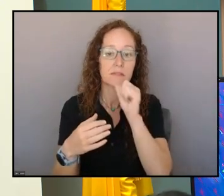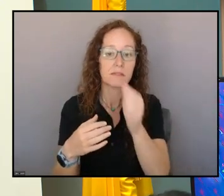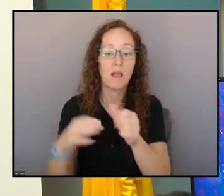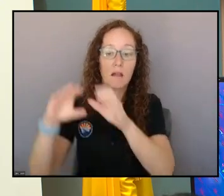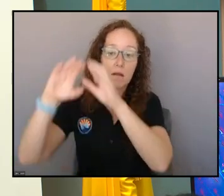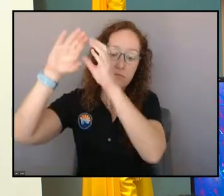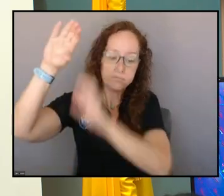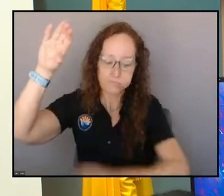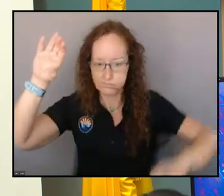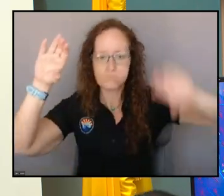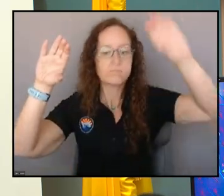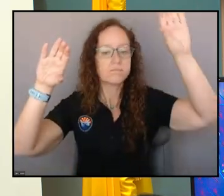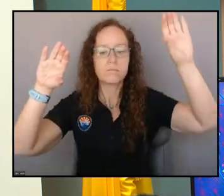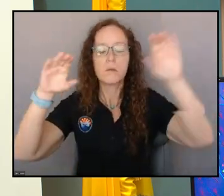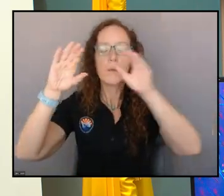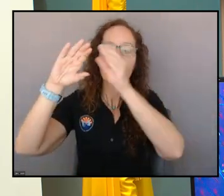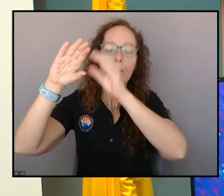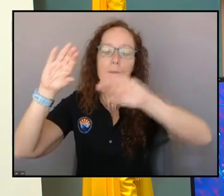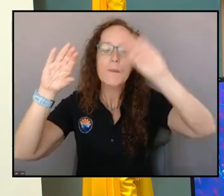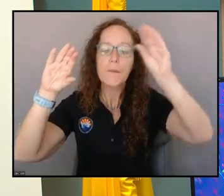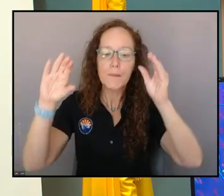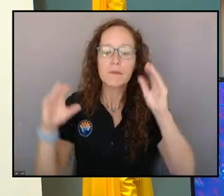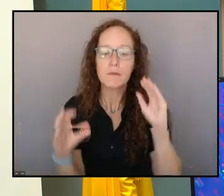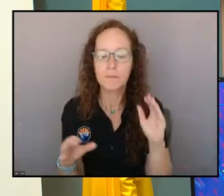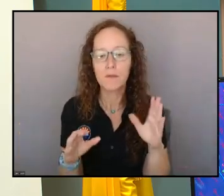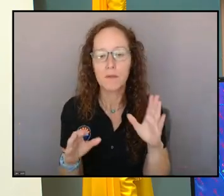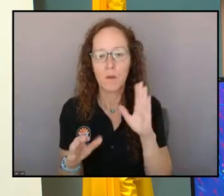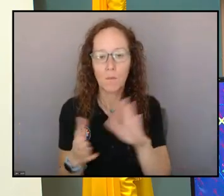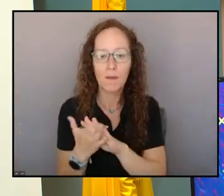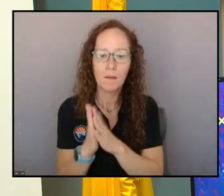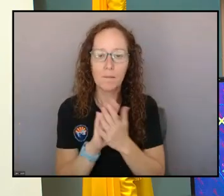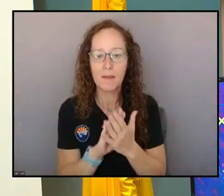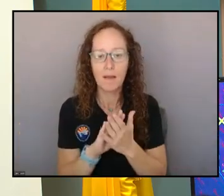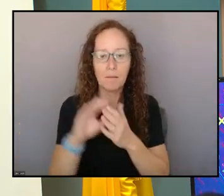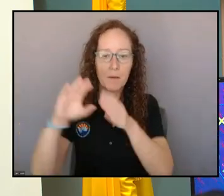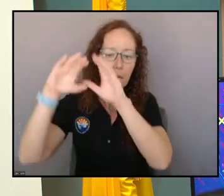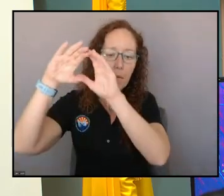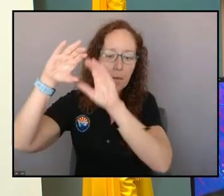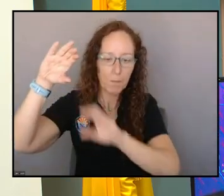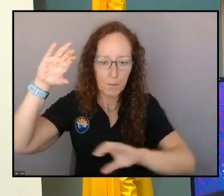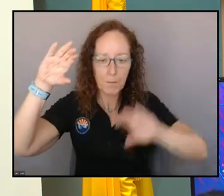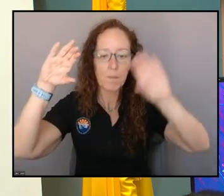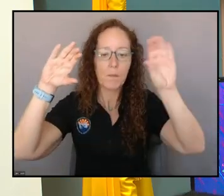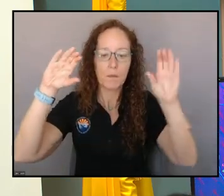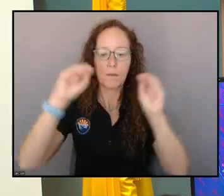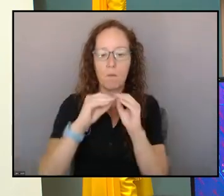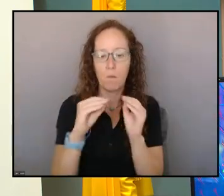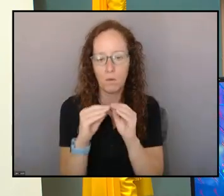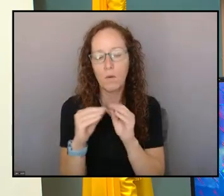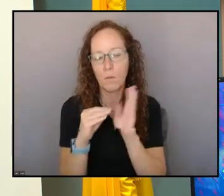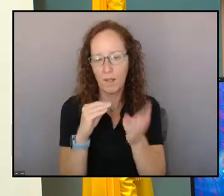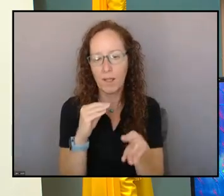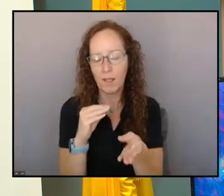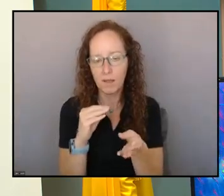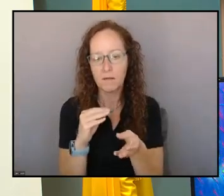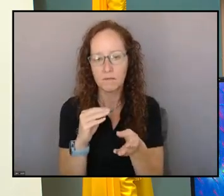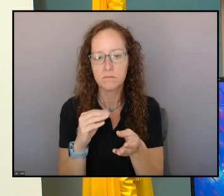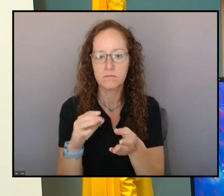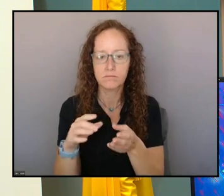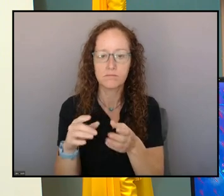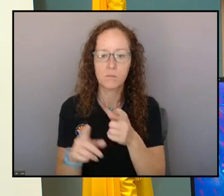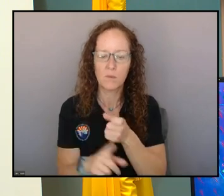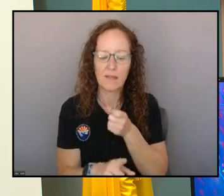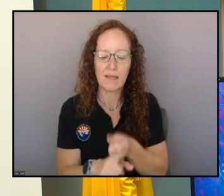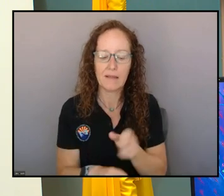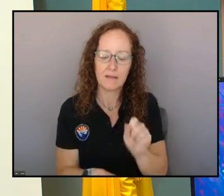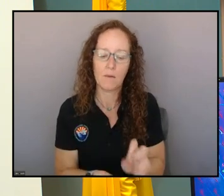but it's going to turn into a decent trough that's going to dig on down back into the desert southwest as we go